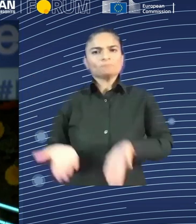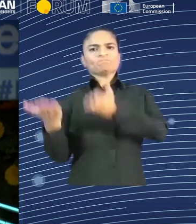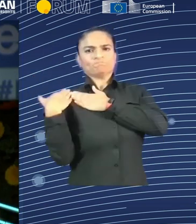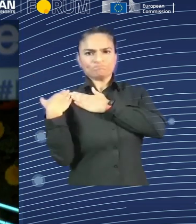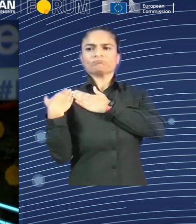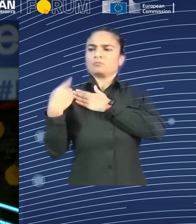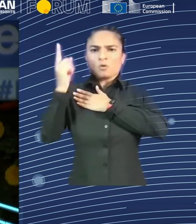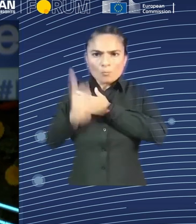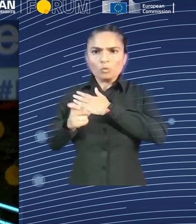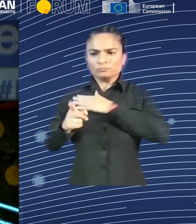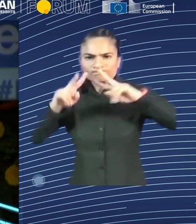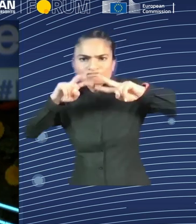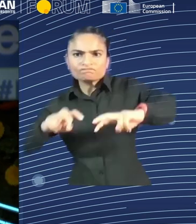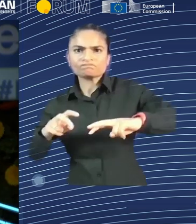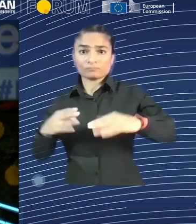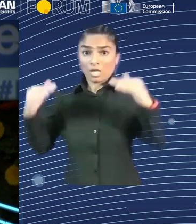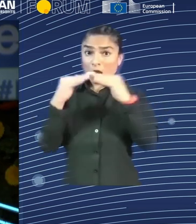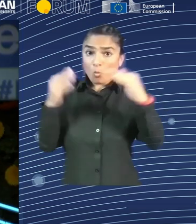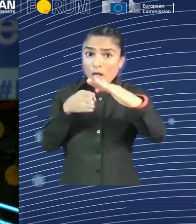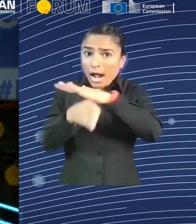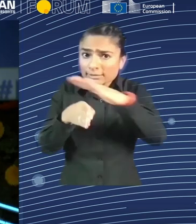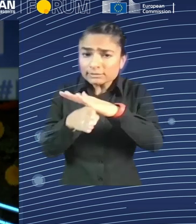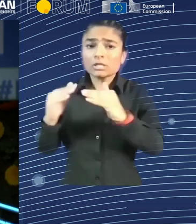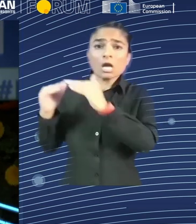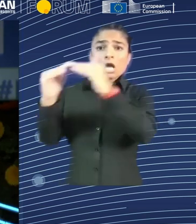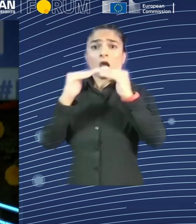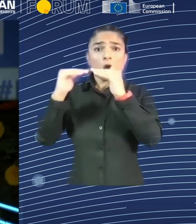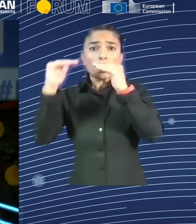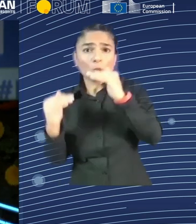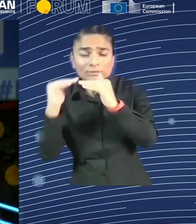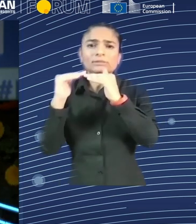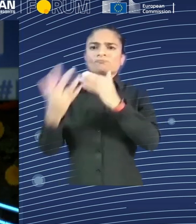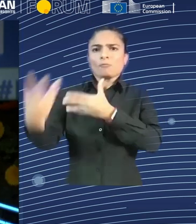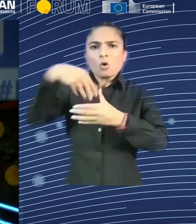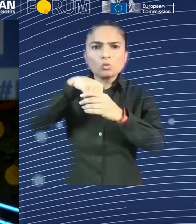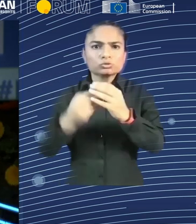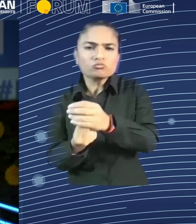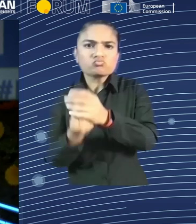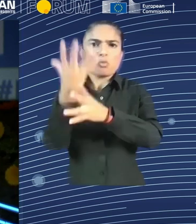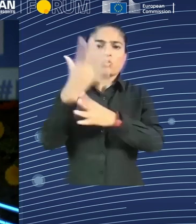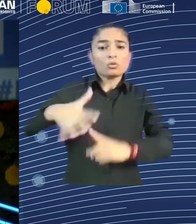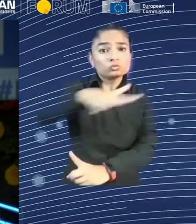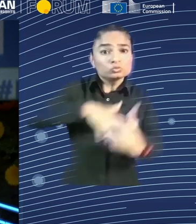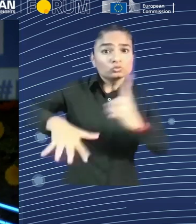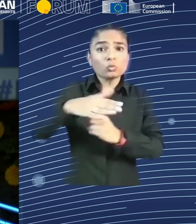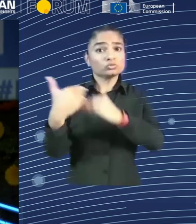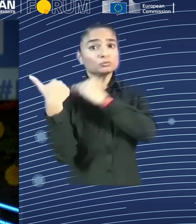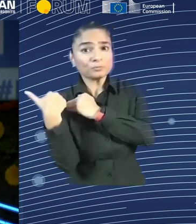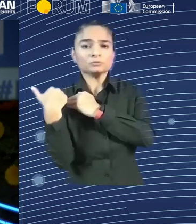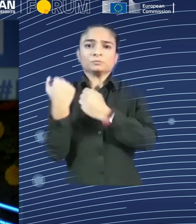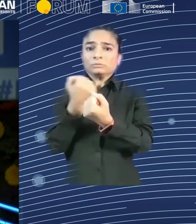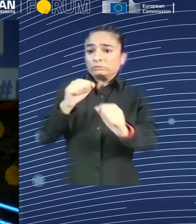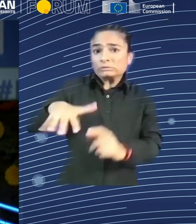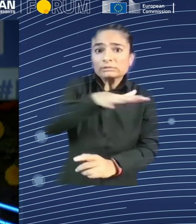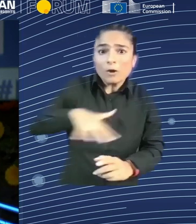basis for ethical AI and future of world of work. An overarching ethical framework that further builds social progress and well-being.